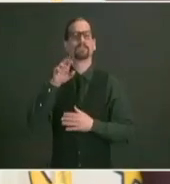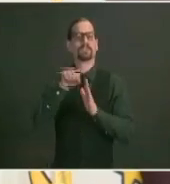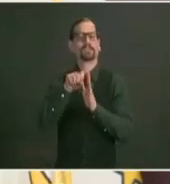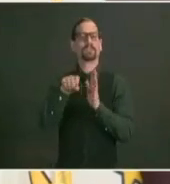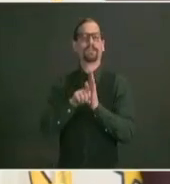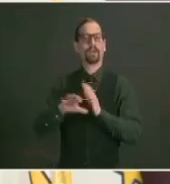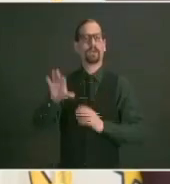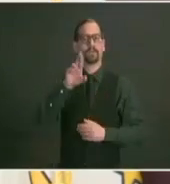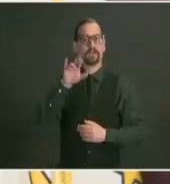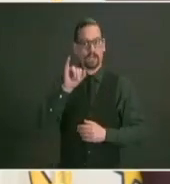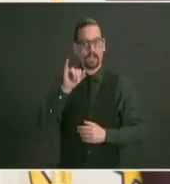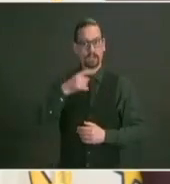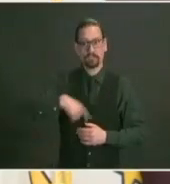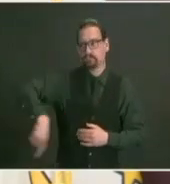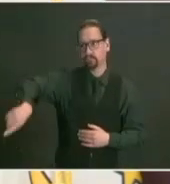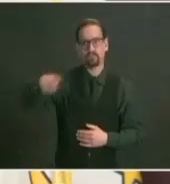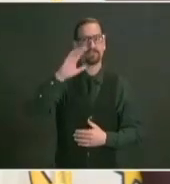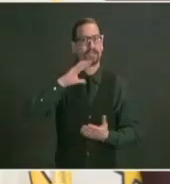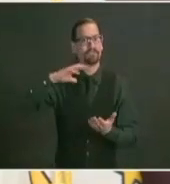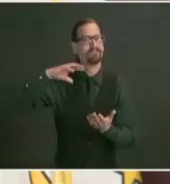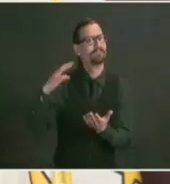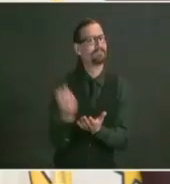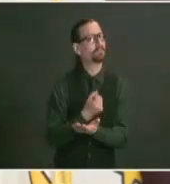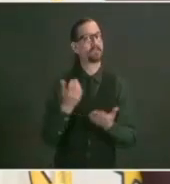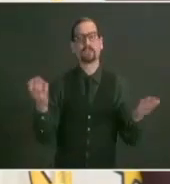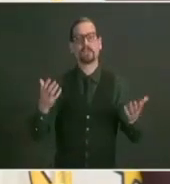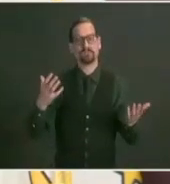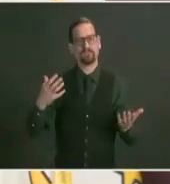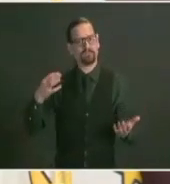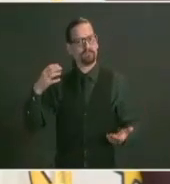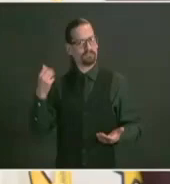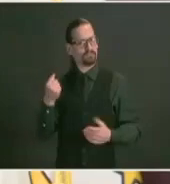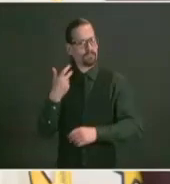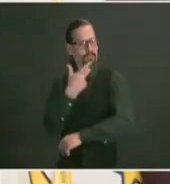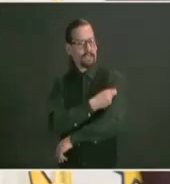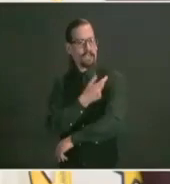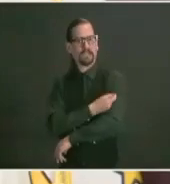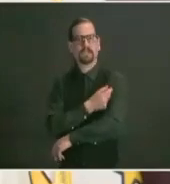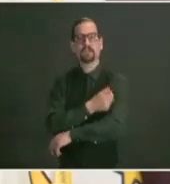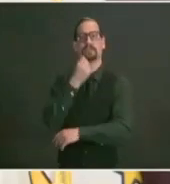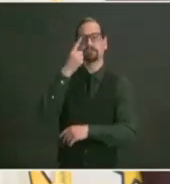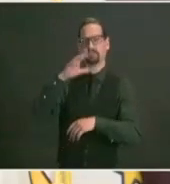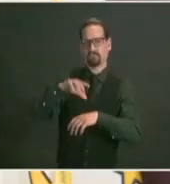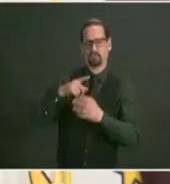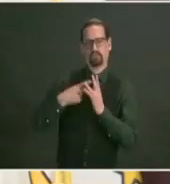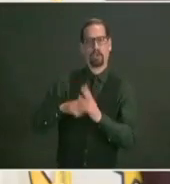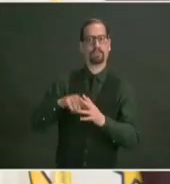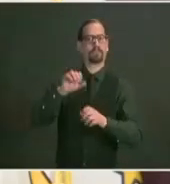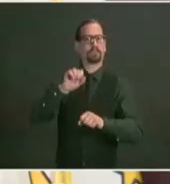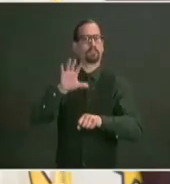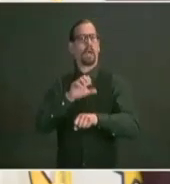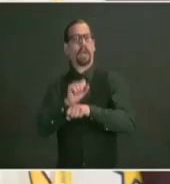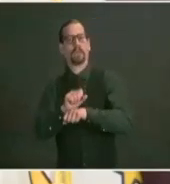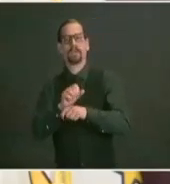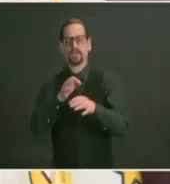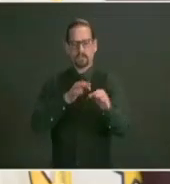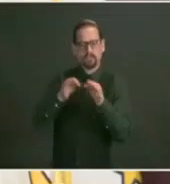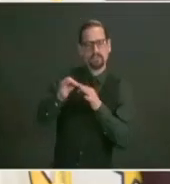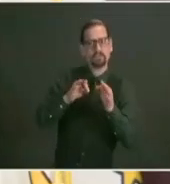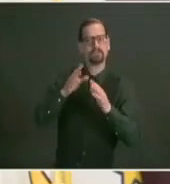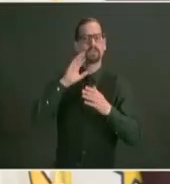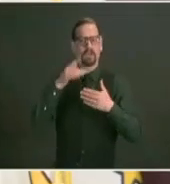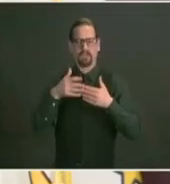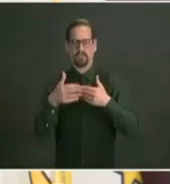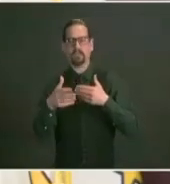they will be able to sign up for the shots and we'll be talking about that in the next week and setting up a strategy where we can advance